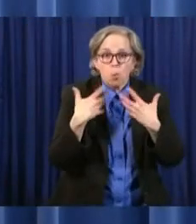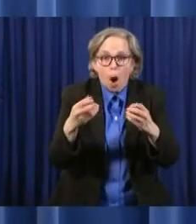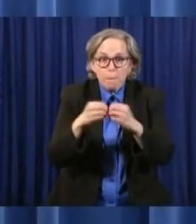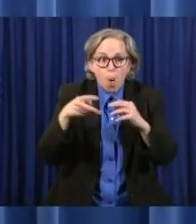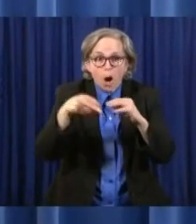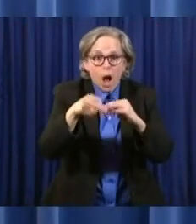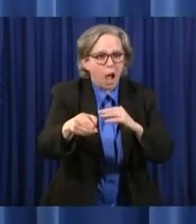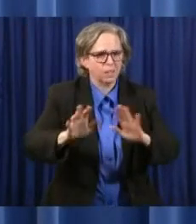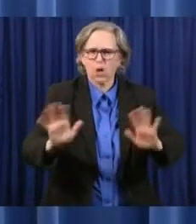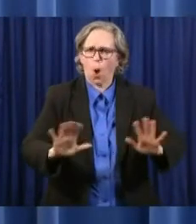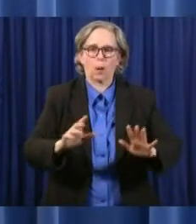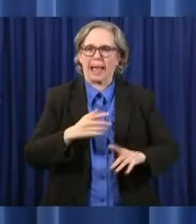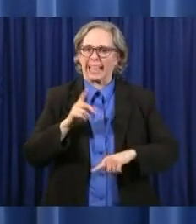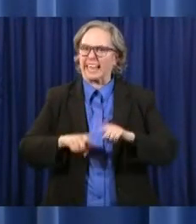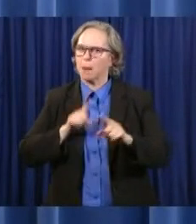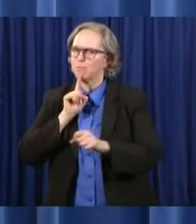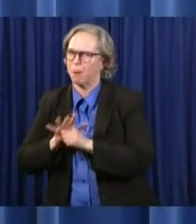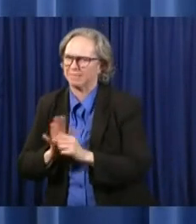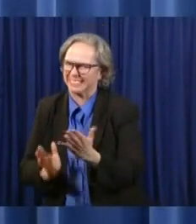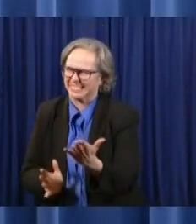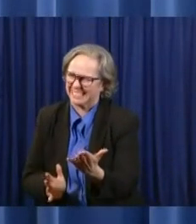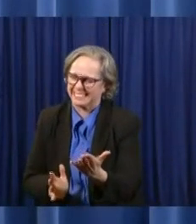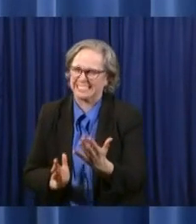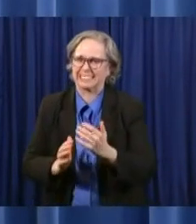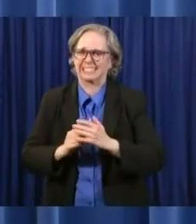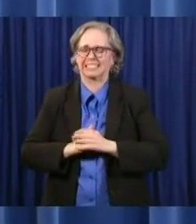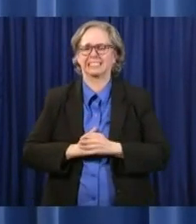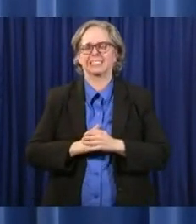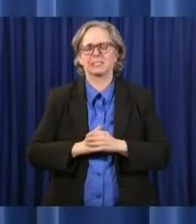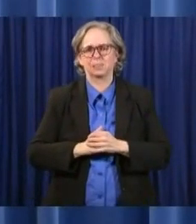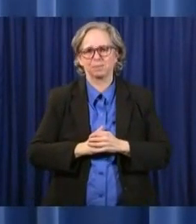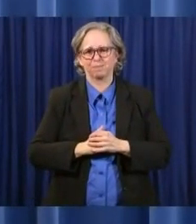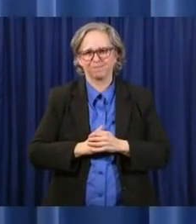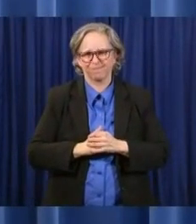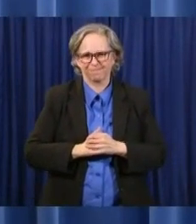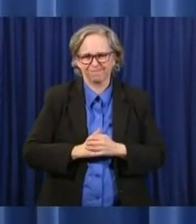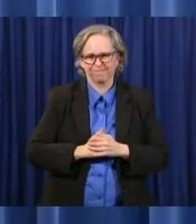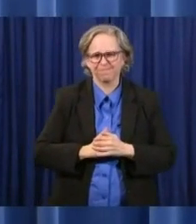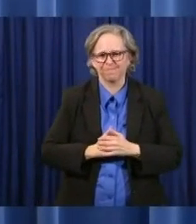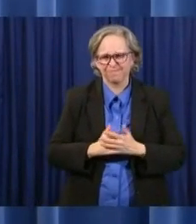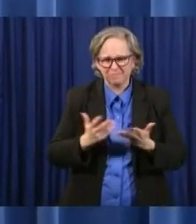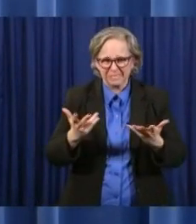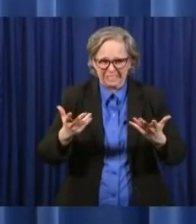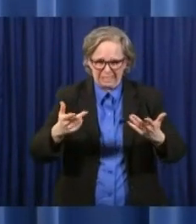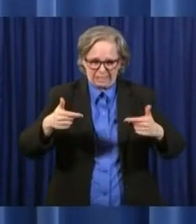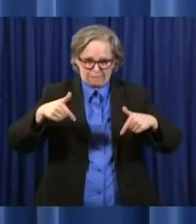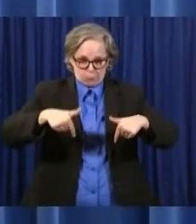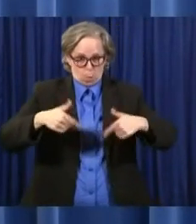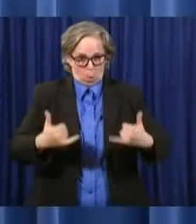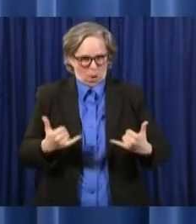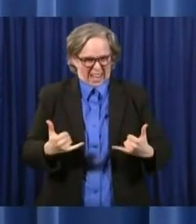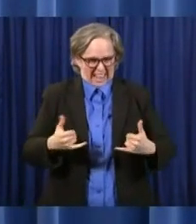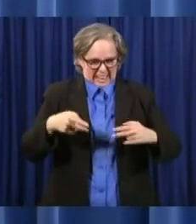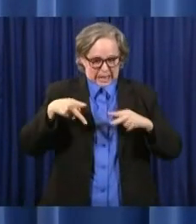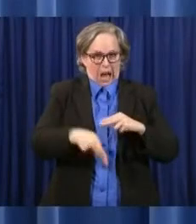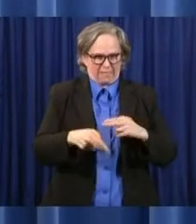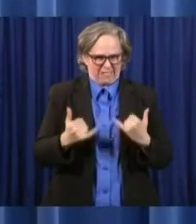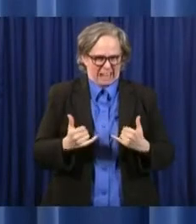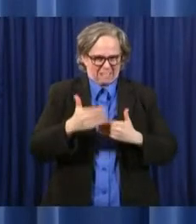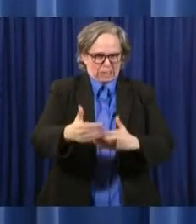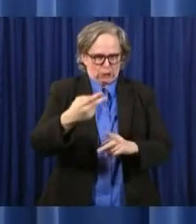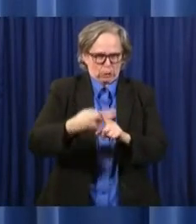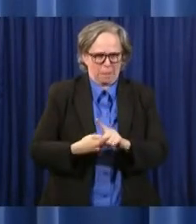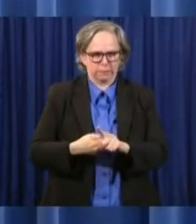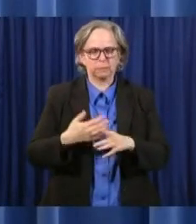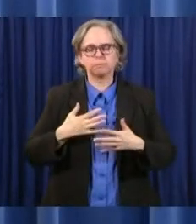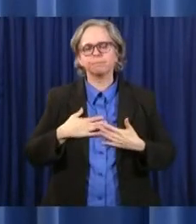We wanted to take this one because we felt that that would give us a better chance of having